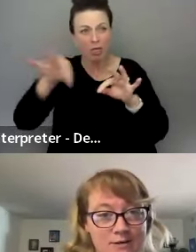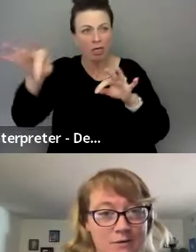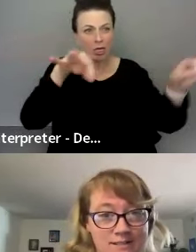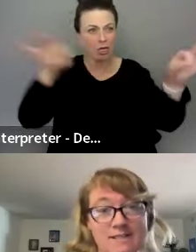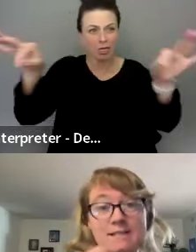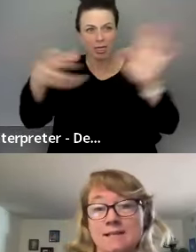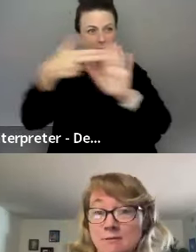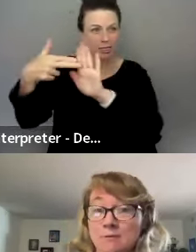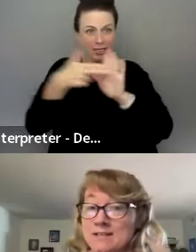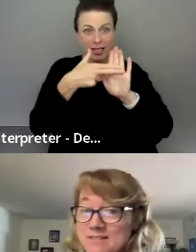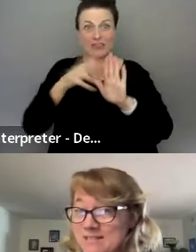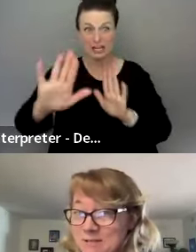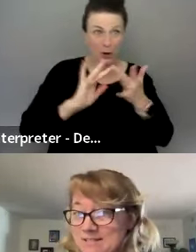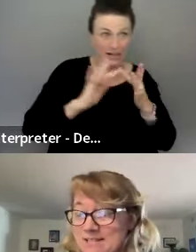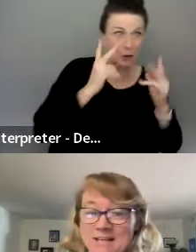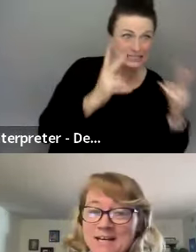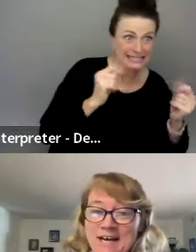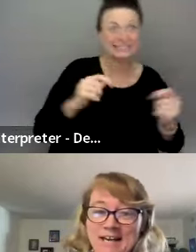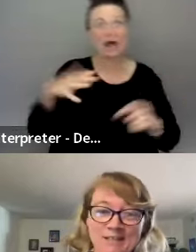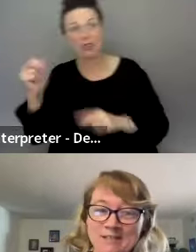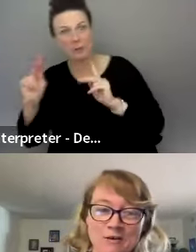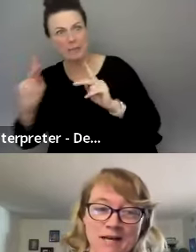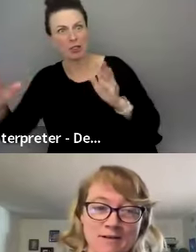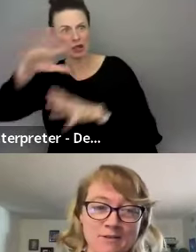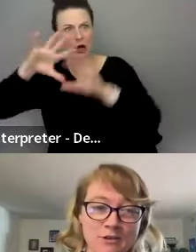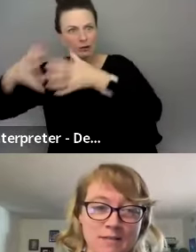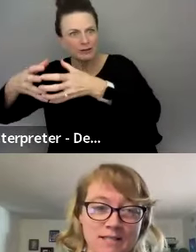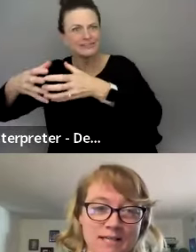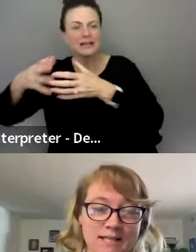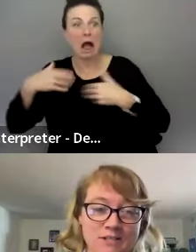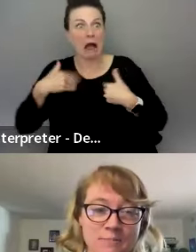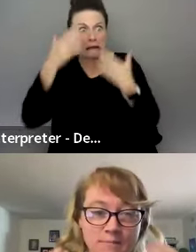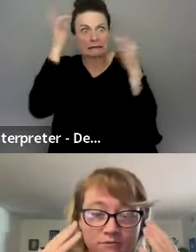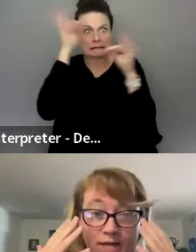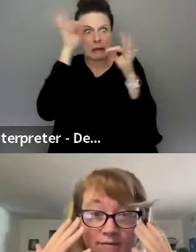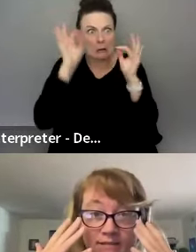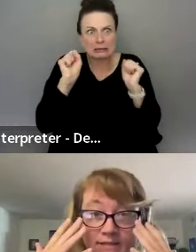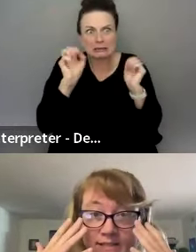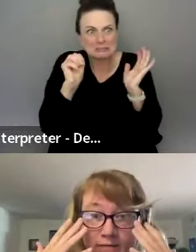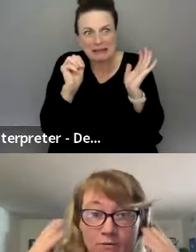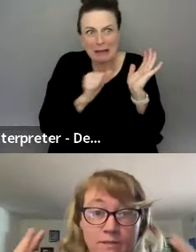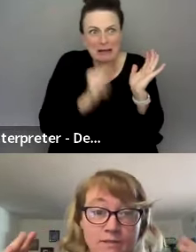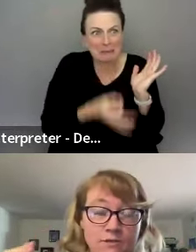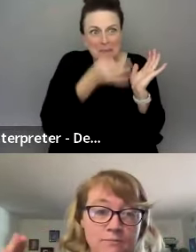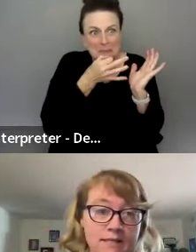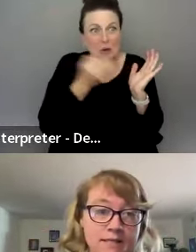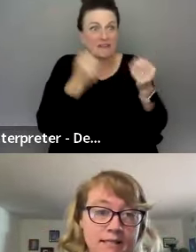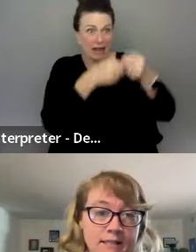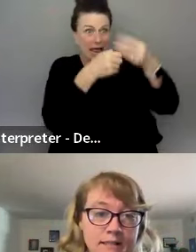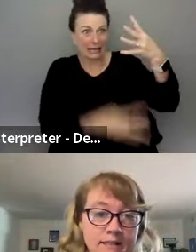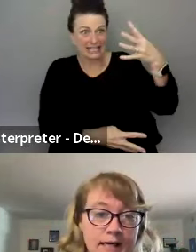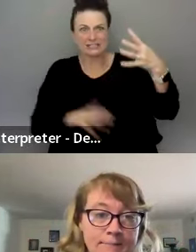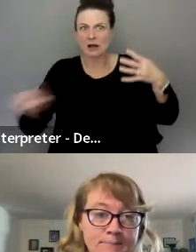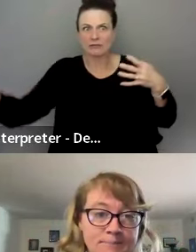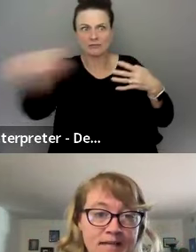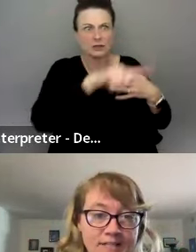do your networks see it, then everyone else's networks see it. And I didn't know that about social media. And so maybe if we have a list of everyone's social media,